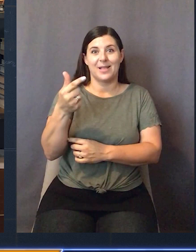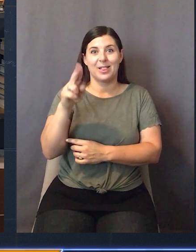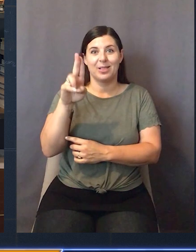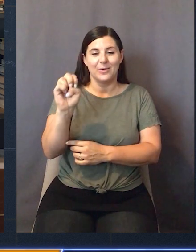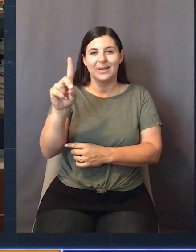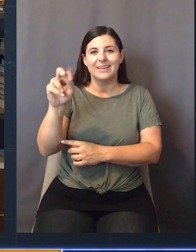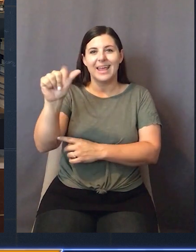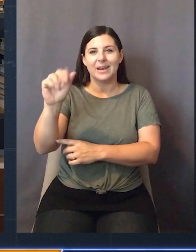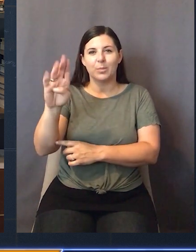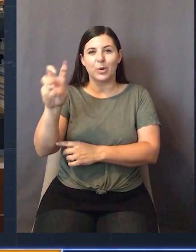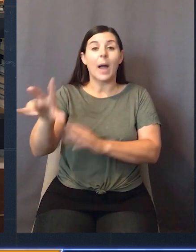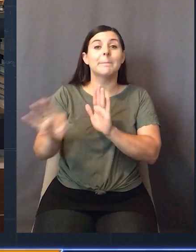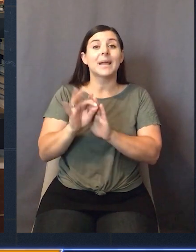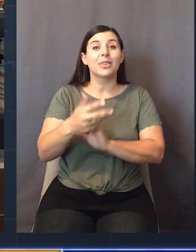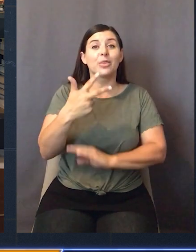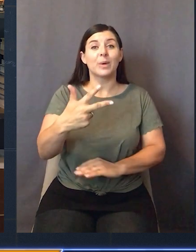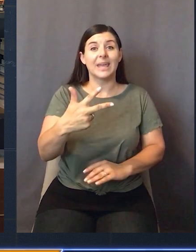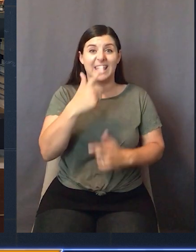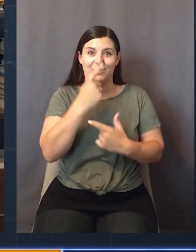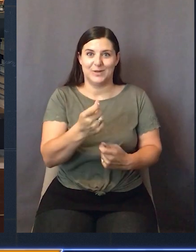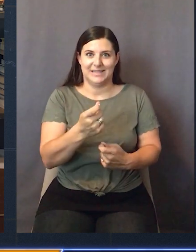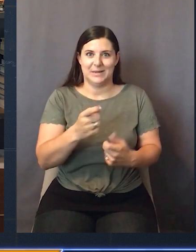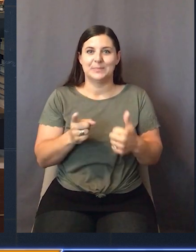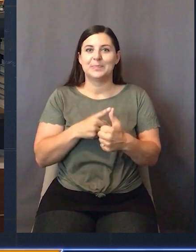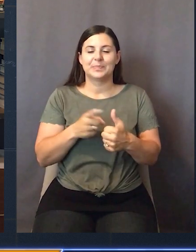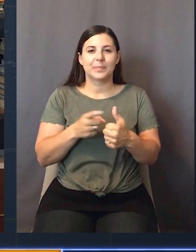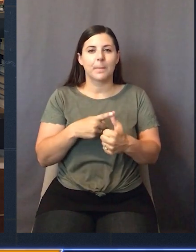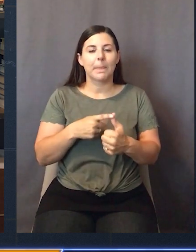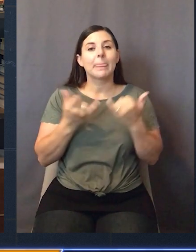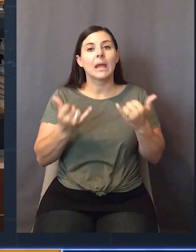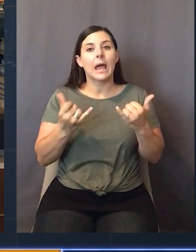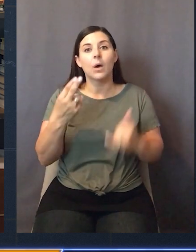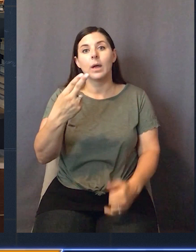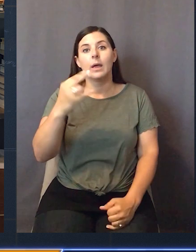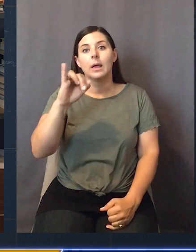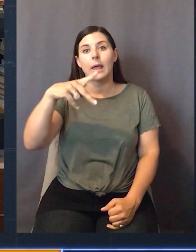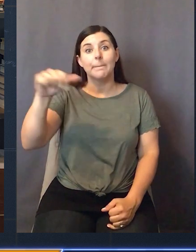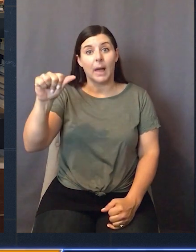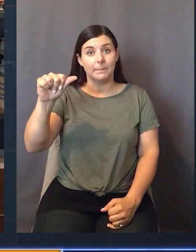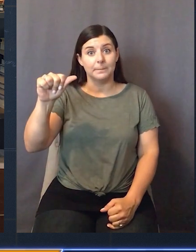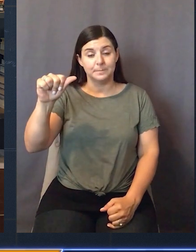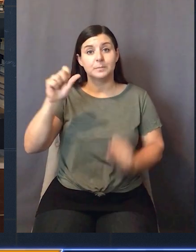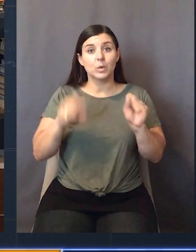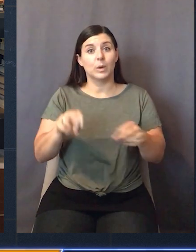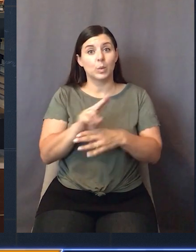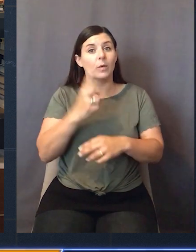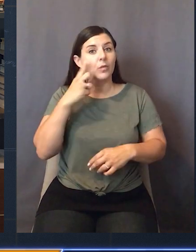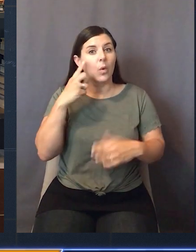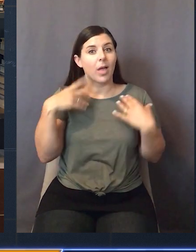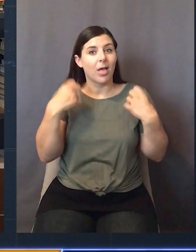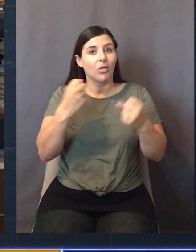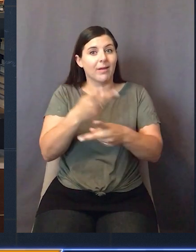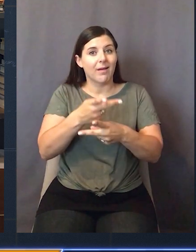Glue Data Brew. Here's three I picked for you I thought you'd find really interesting. The first is it's now HIPAA eligible, so you can use this to